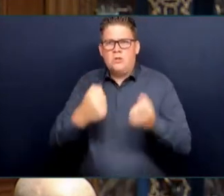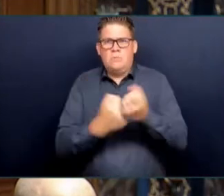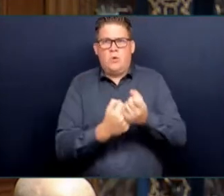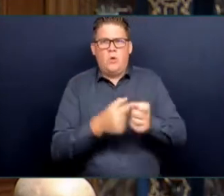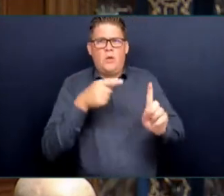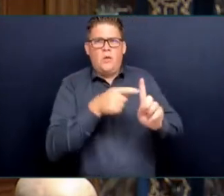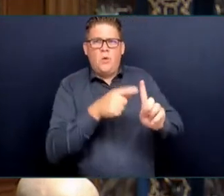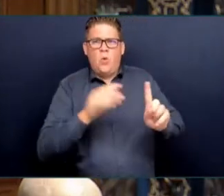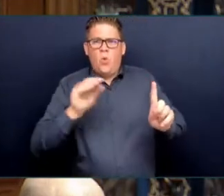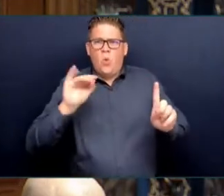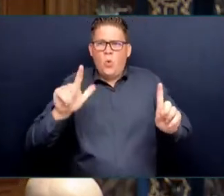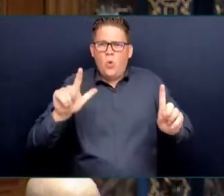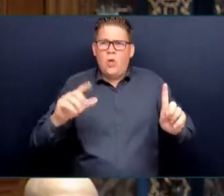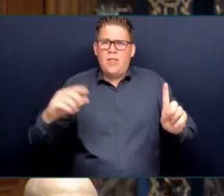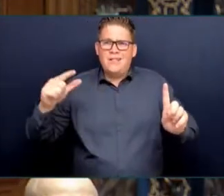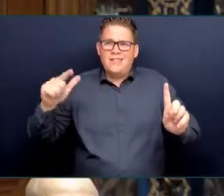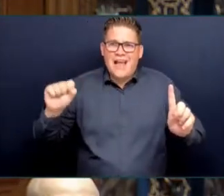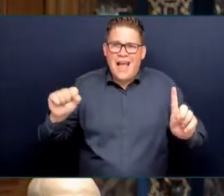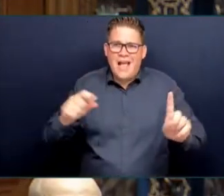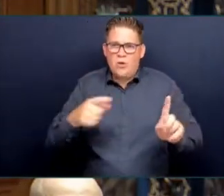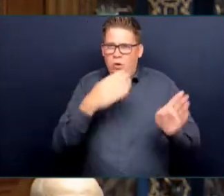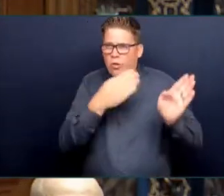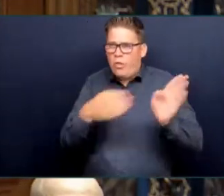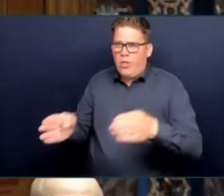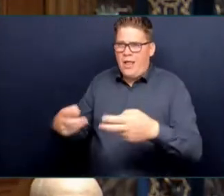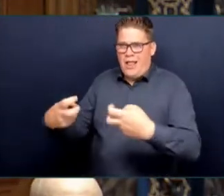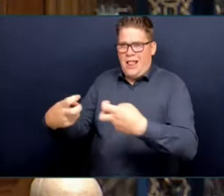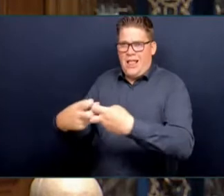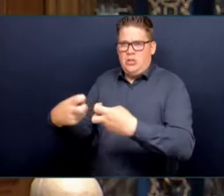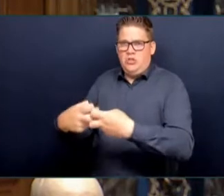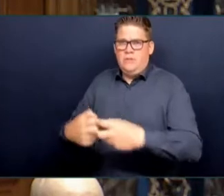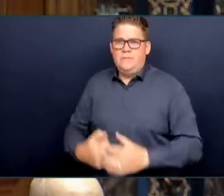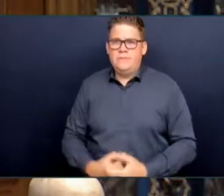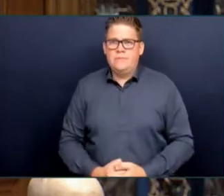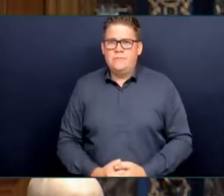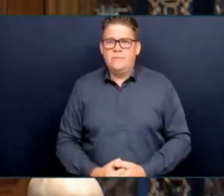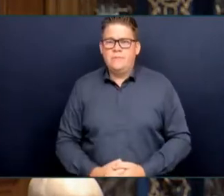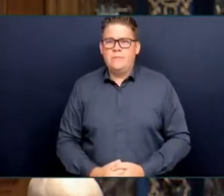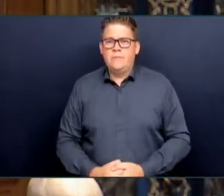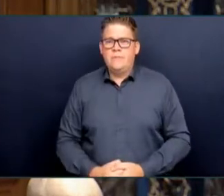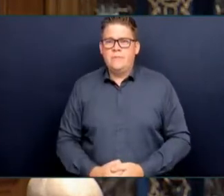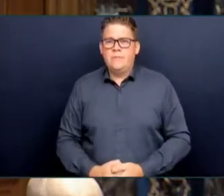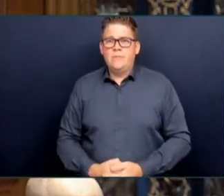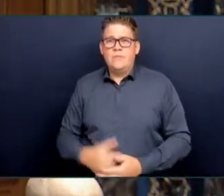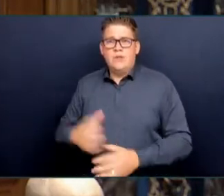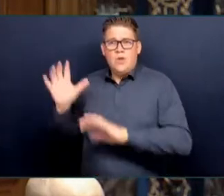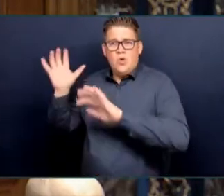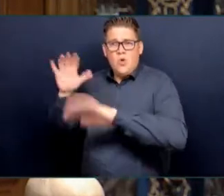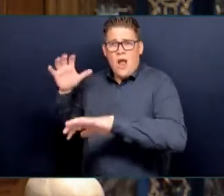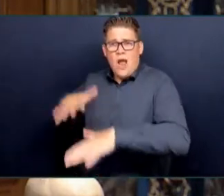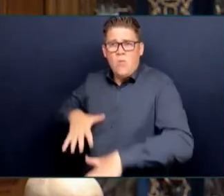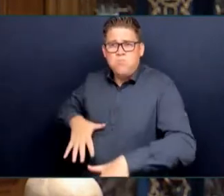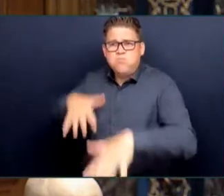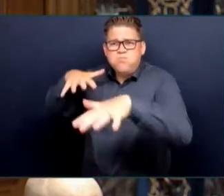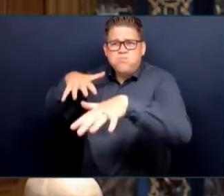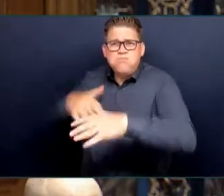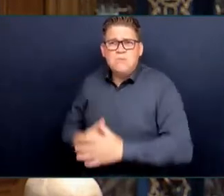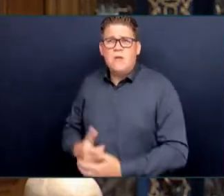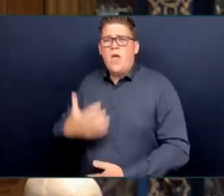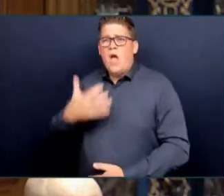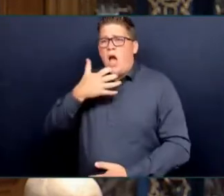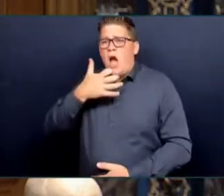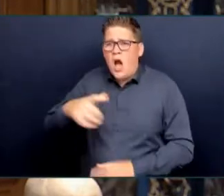droughts, wildfires, species collapse, lifting our weight in BC seems to mostly be about lifting our